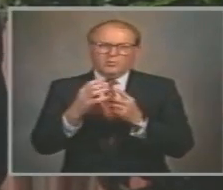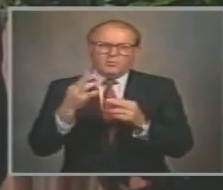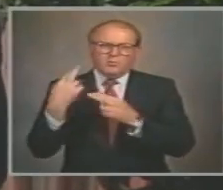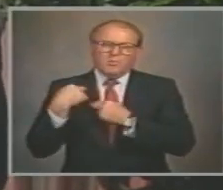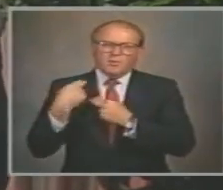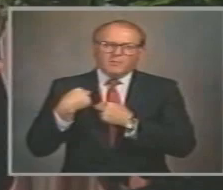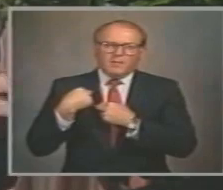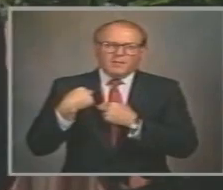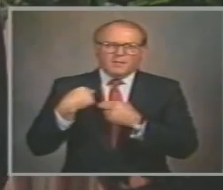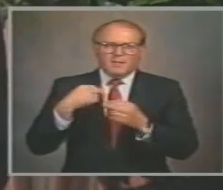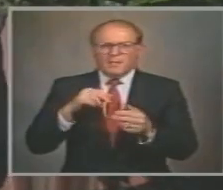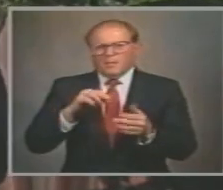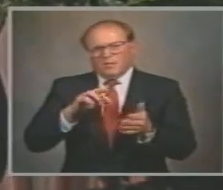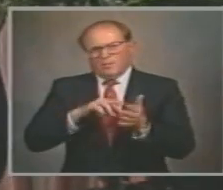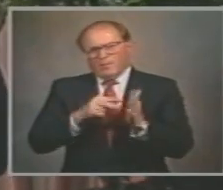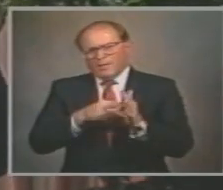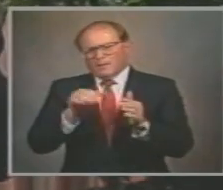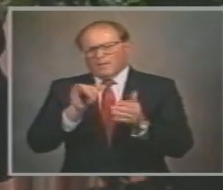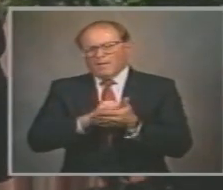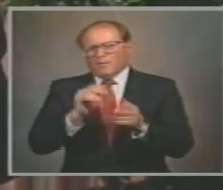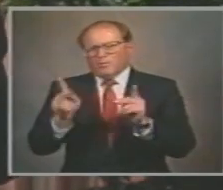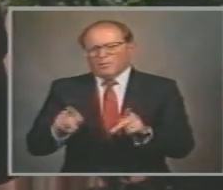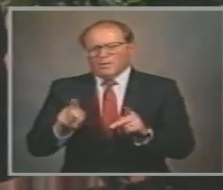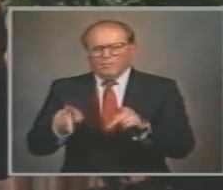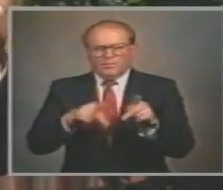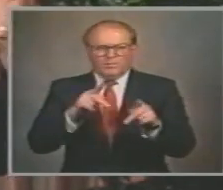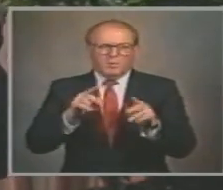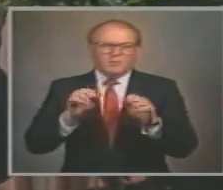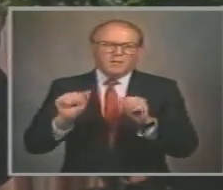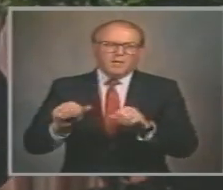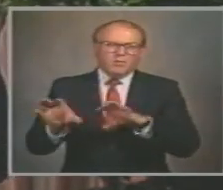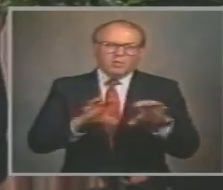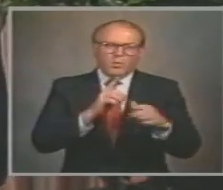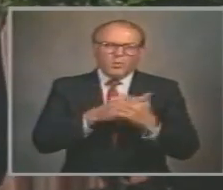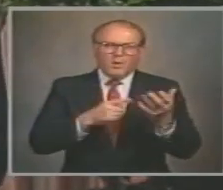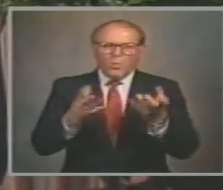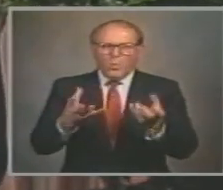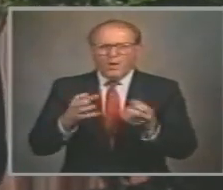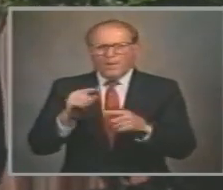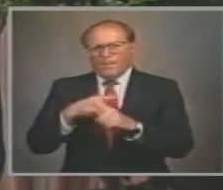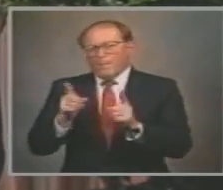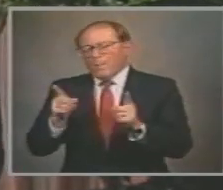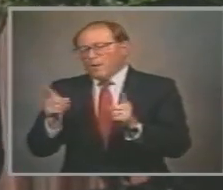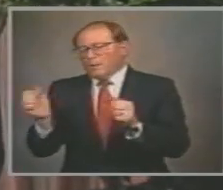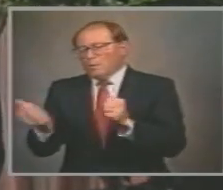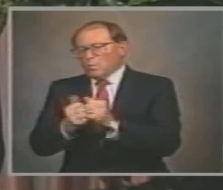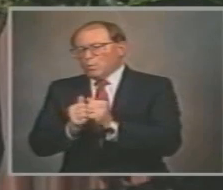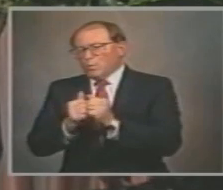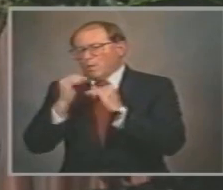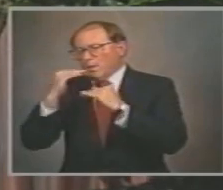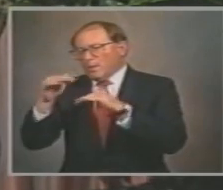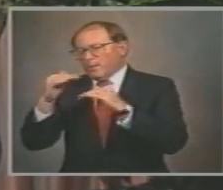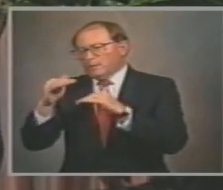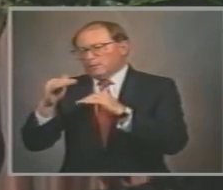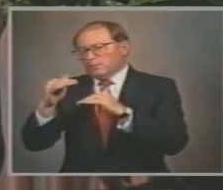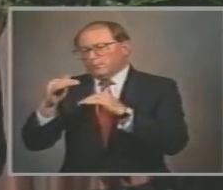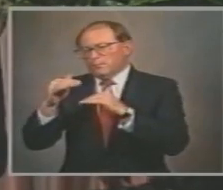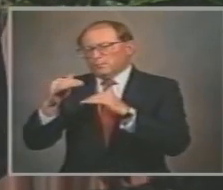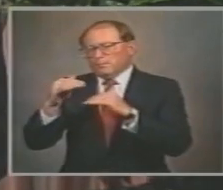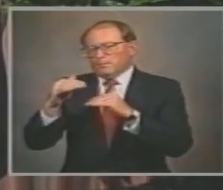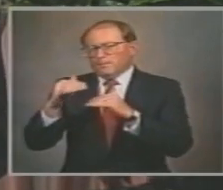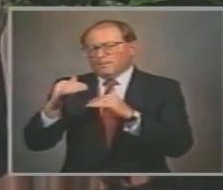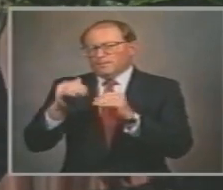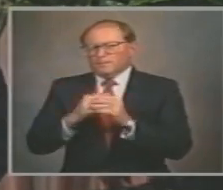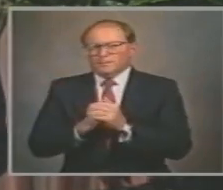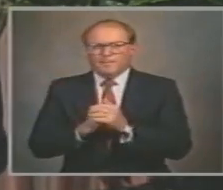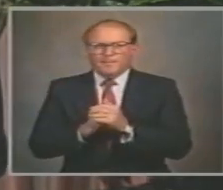pursue Their own interests Consistent always With respect For the rights Of others And in deference